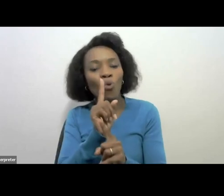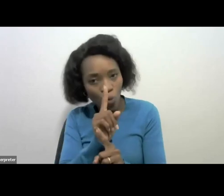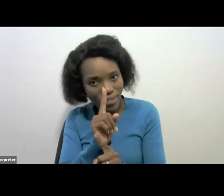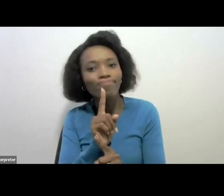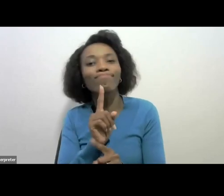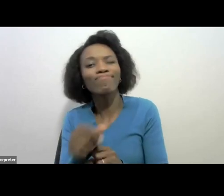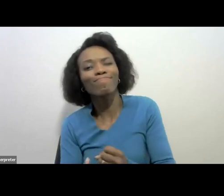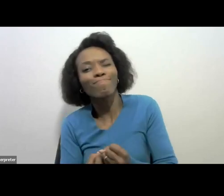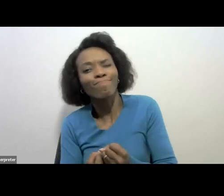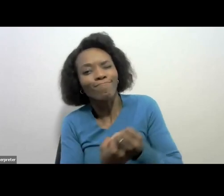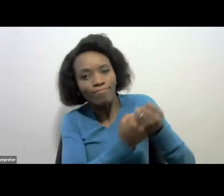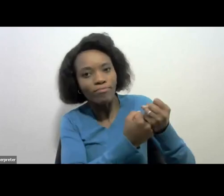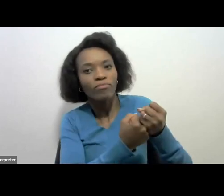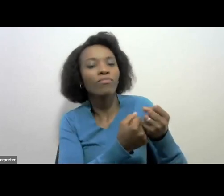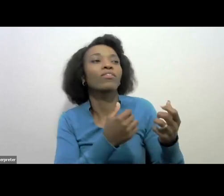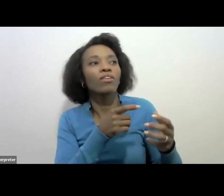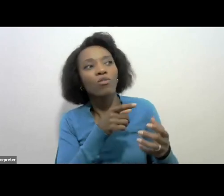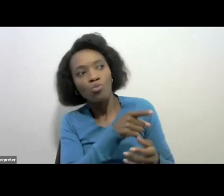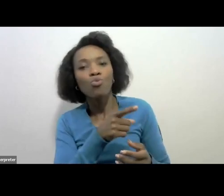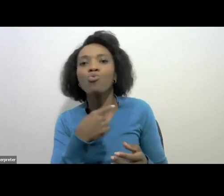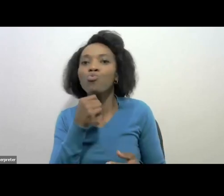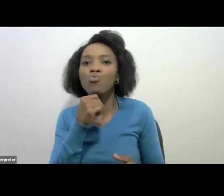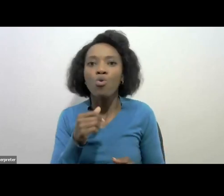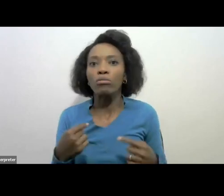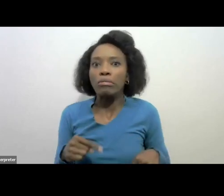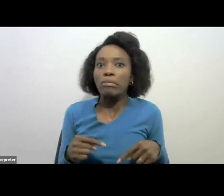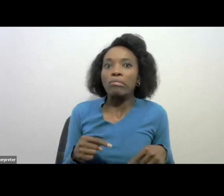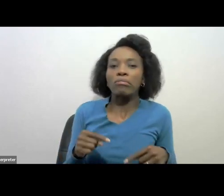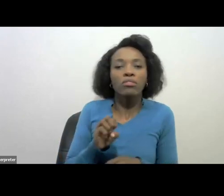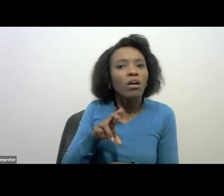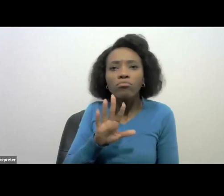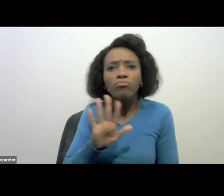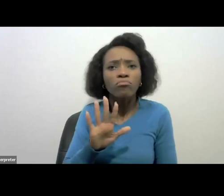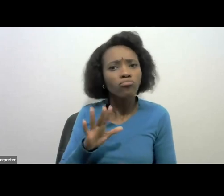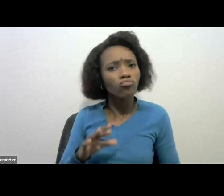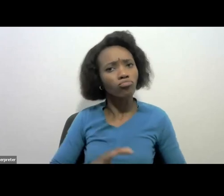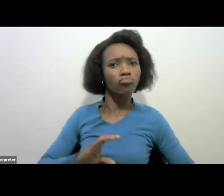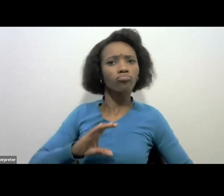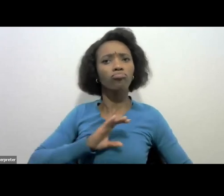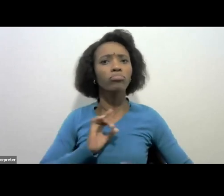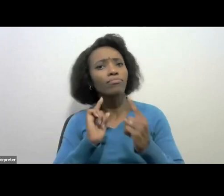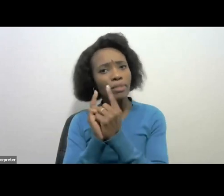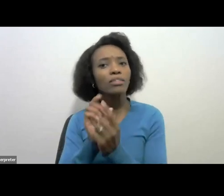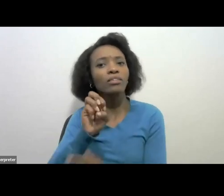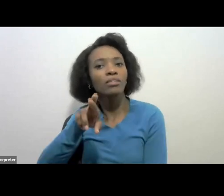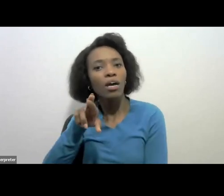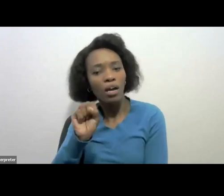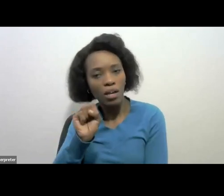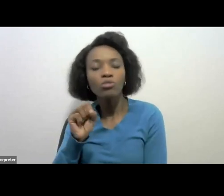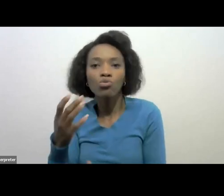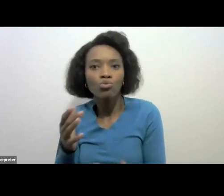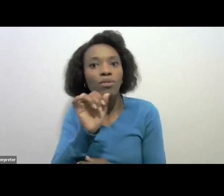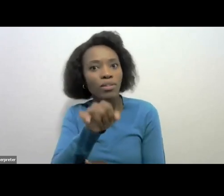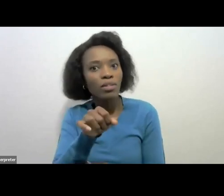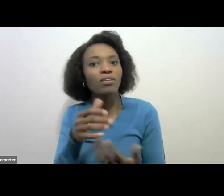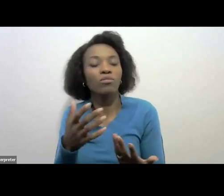you not fearing SaaS, but approaching SaaS. As we aspire and work towards achieving our smart modern